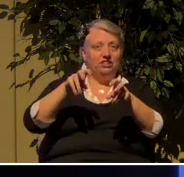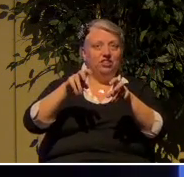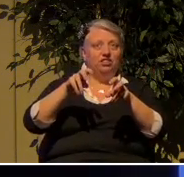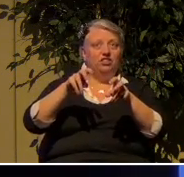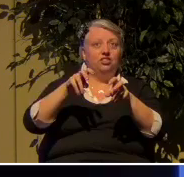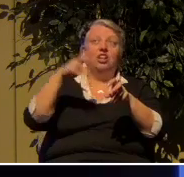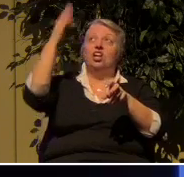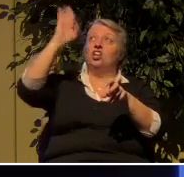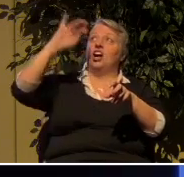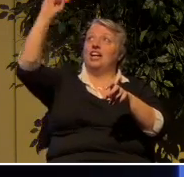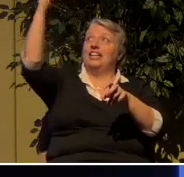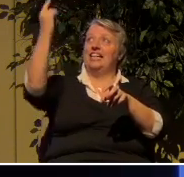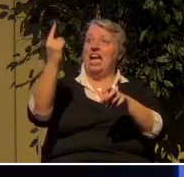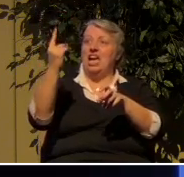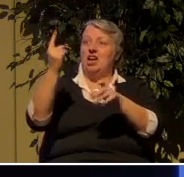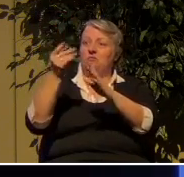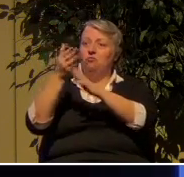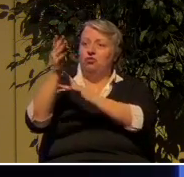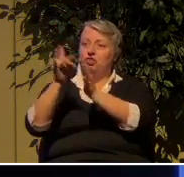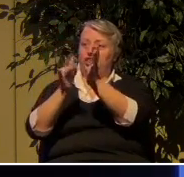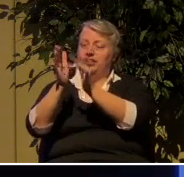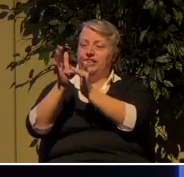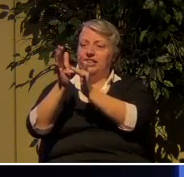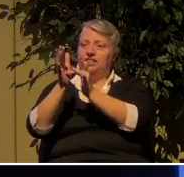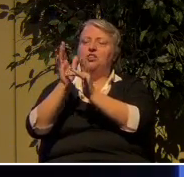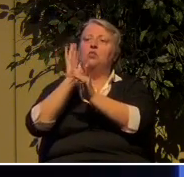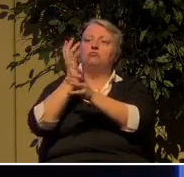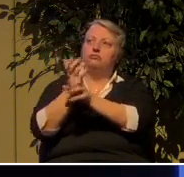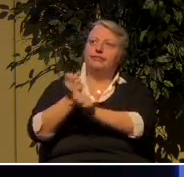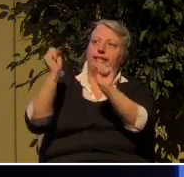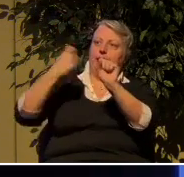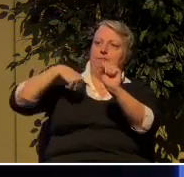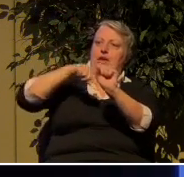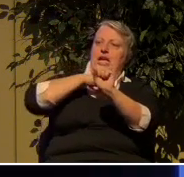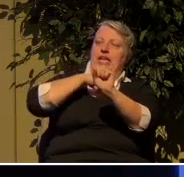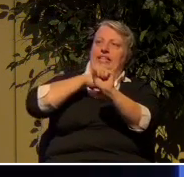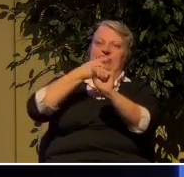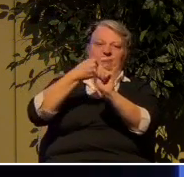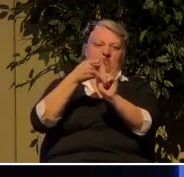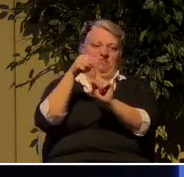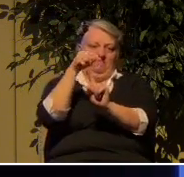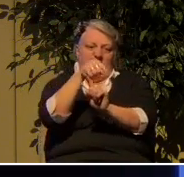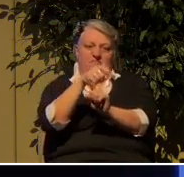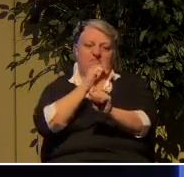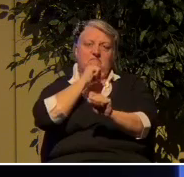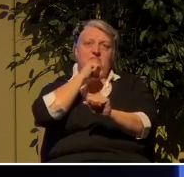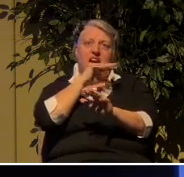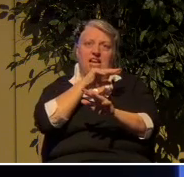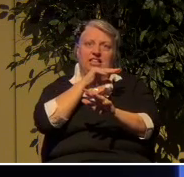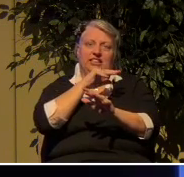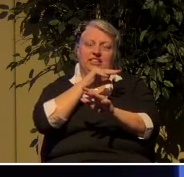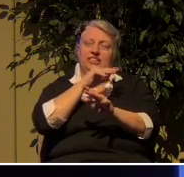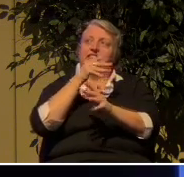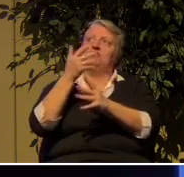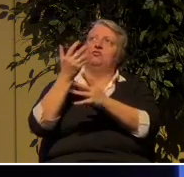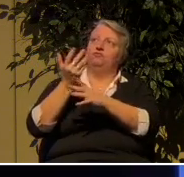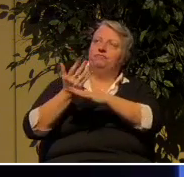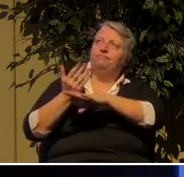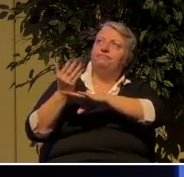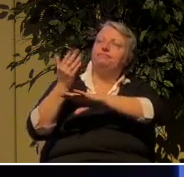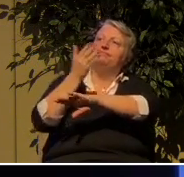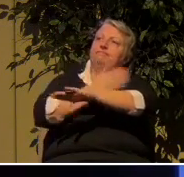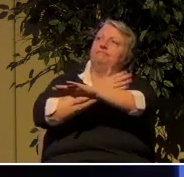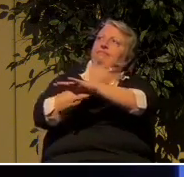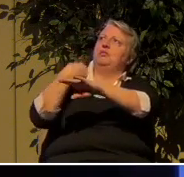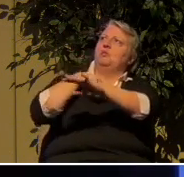person of Jesus to redeem us from the mess that we're in to restore us to the kingdom. He grants